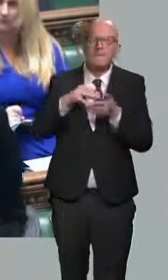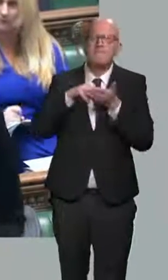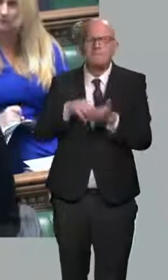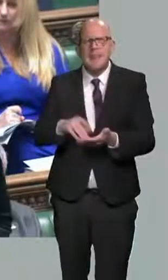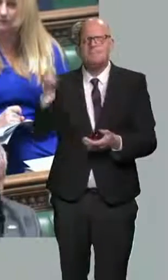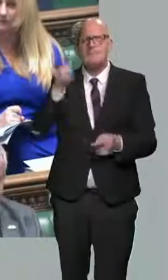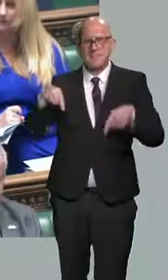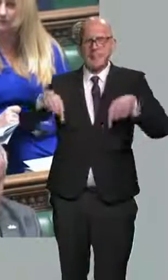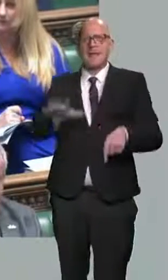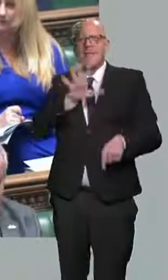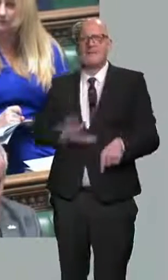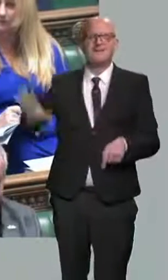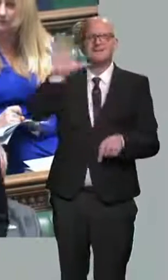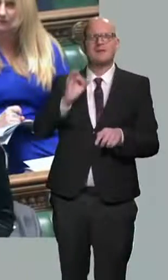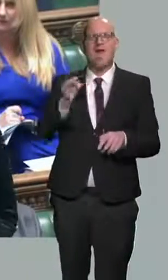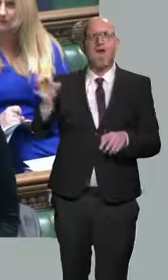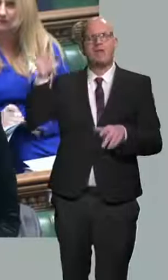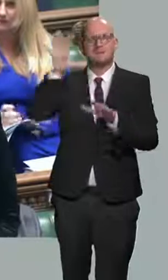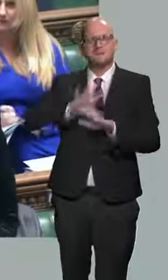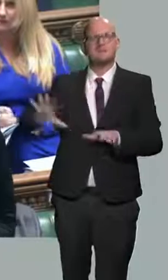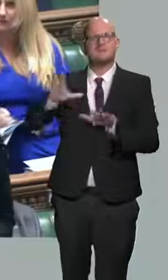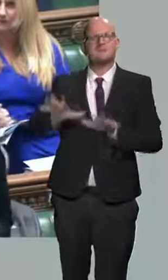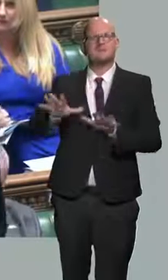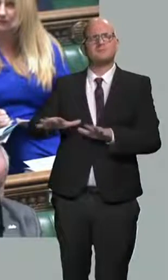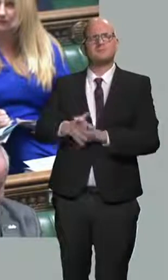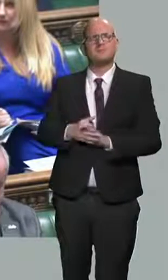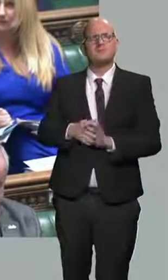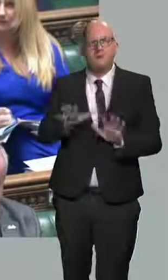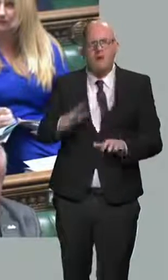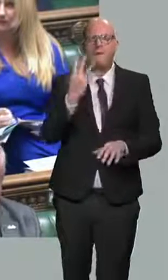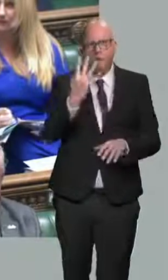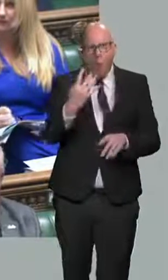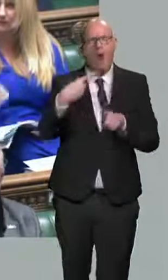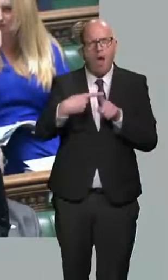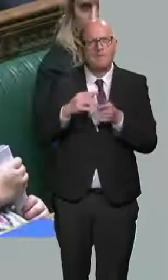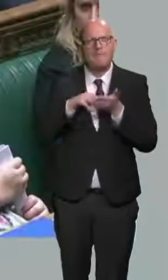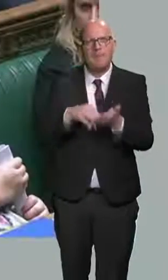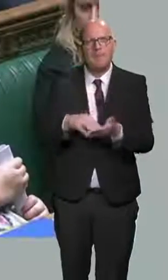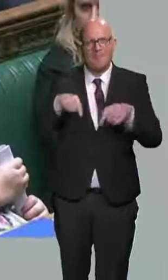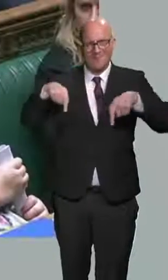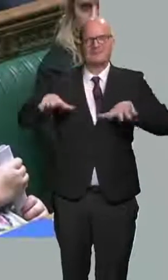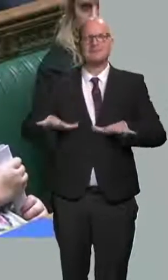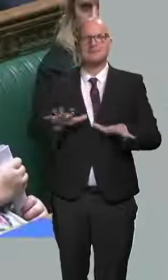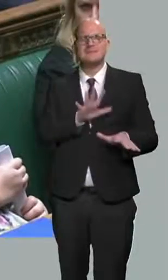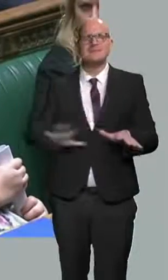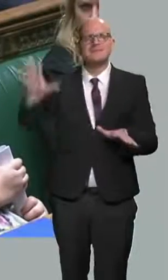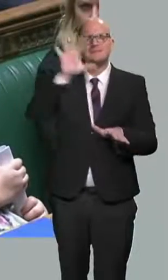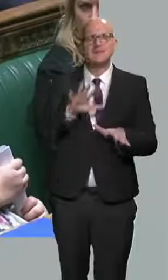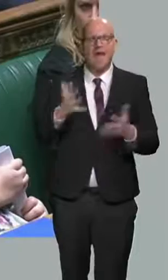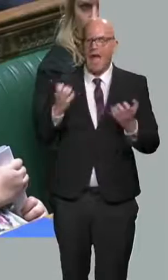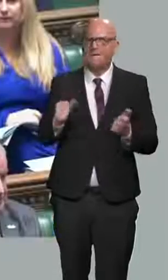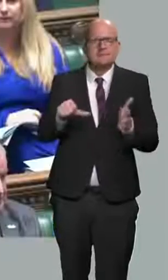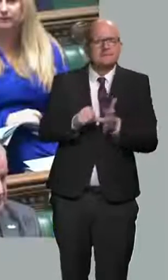these islands experiencing